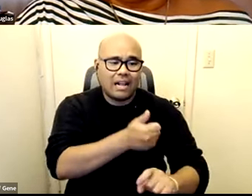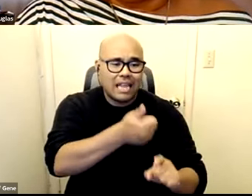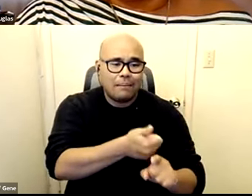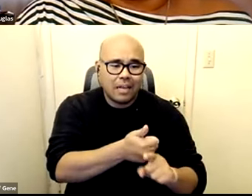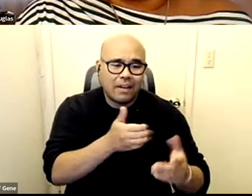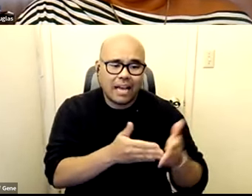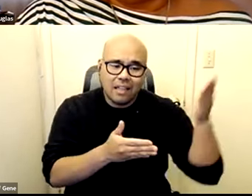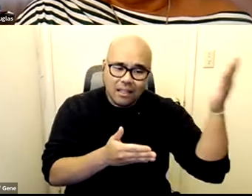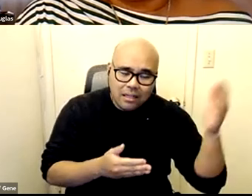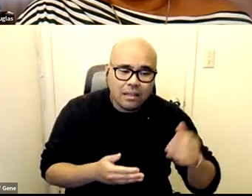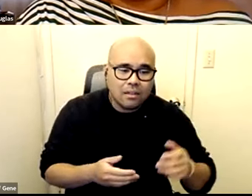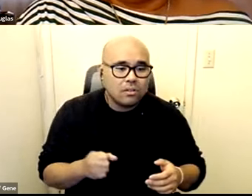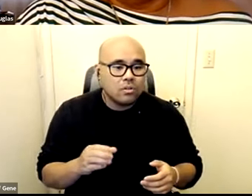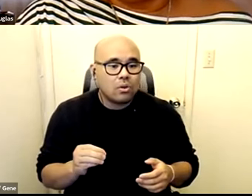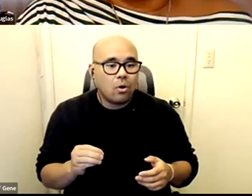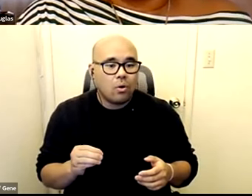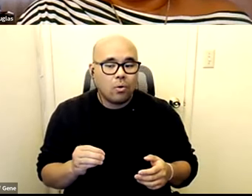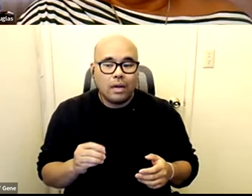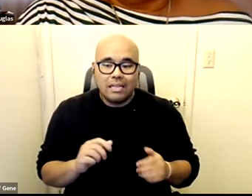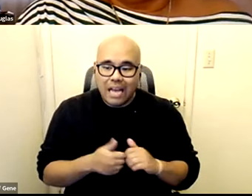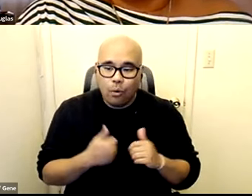divide it without any real context